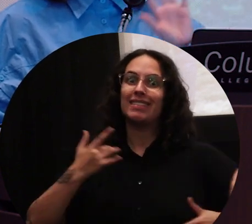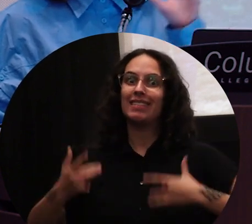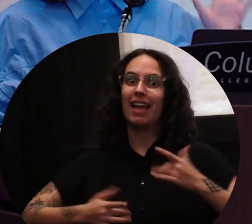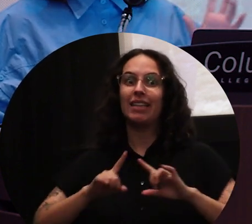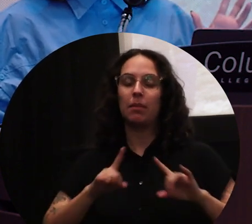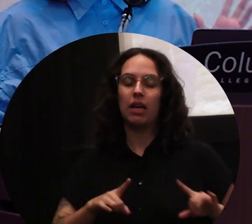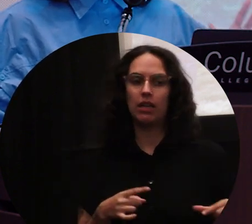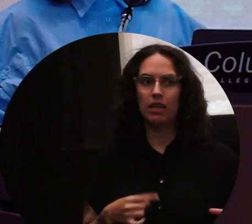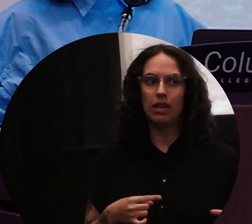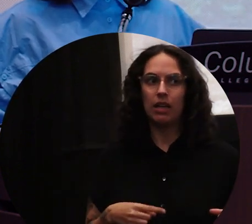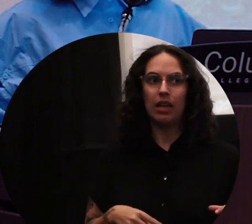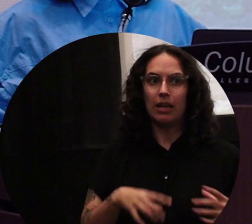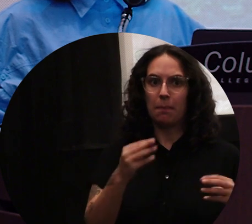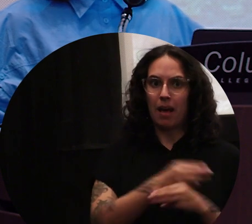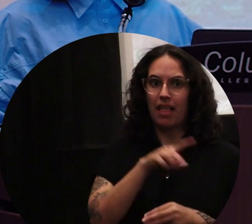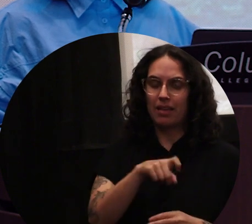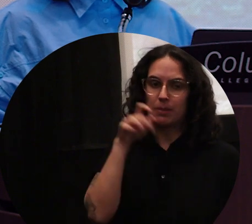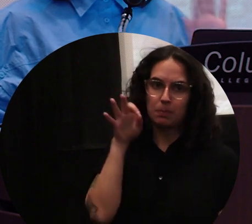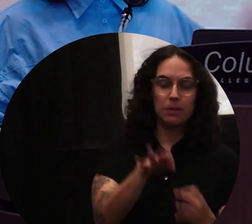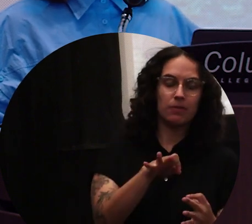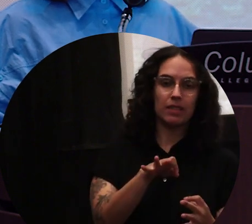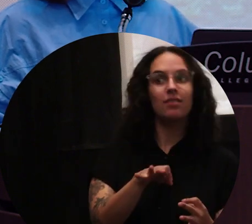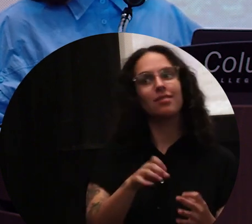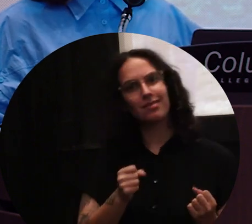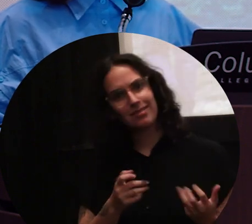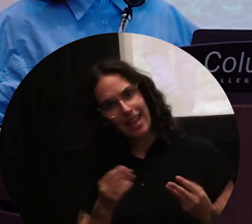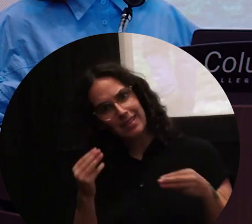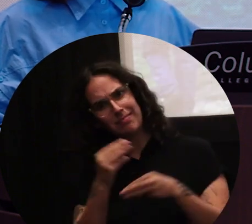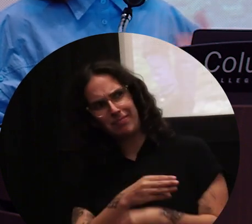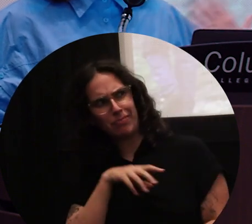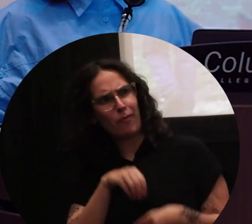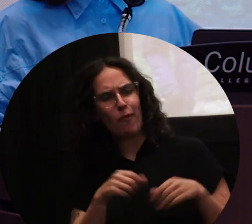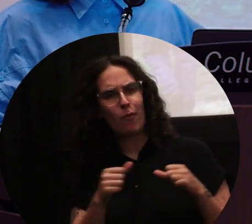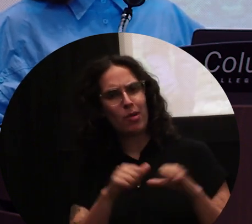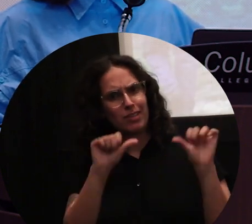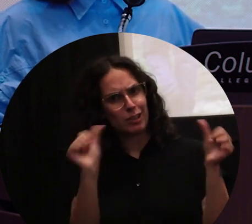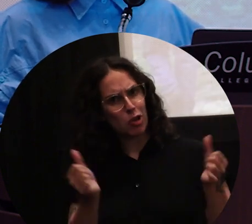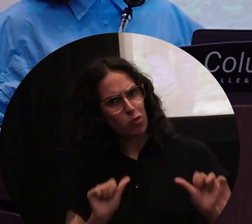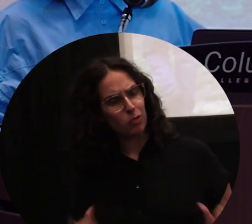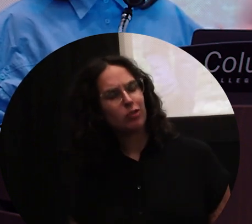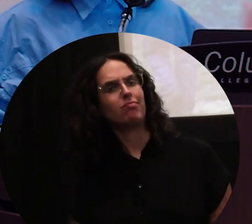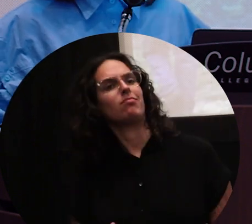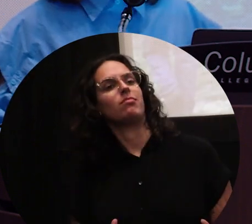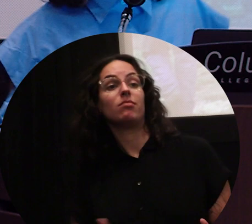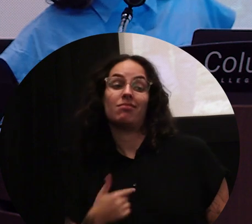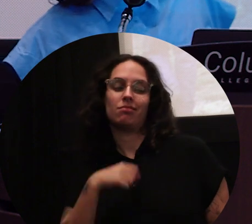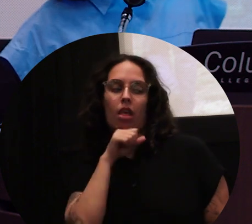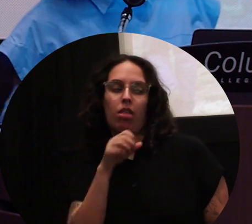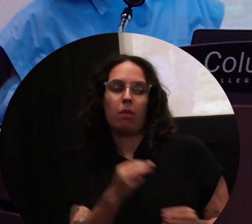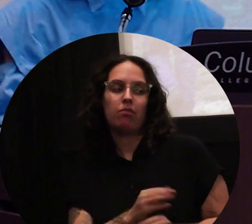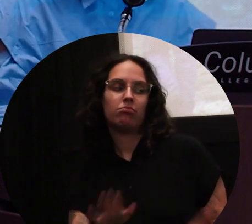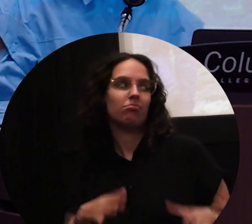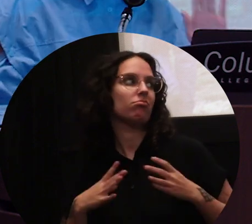is all correct. So there's a lot of math in sculpture, which, you know, I actually love math, so it's